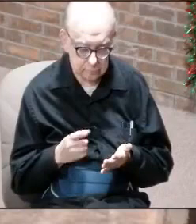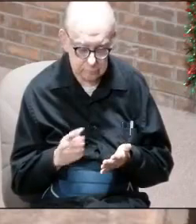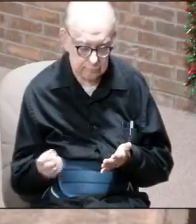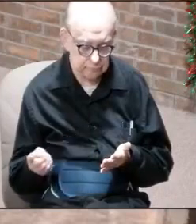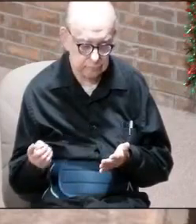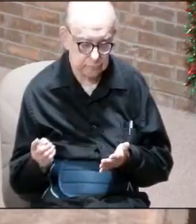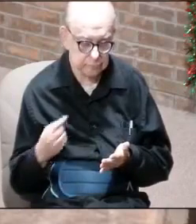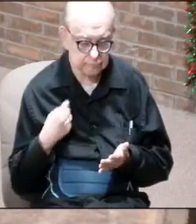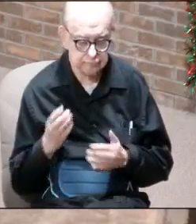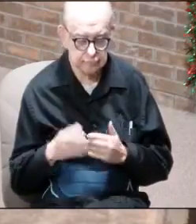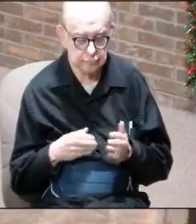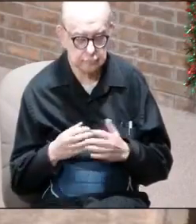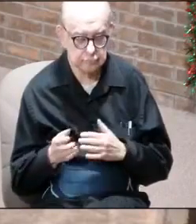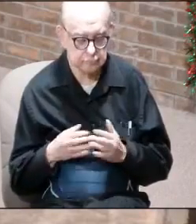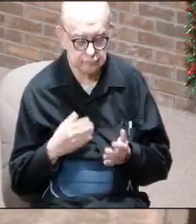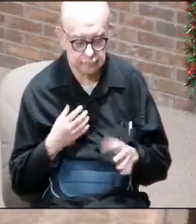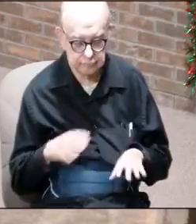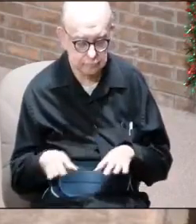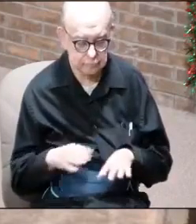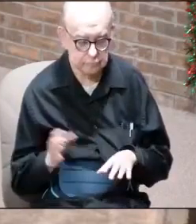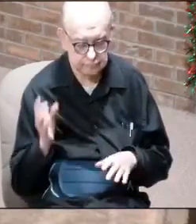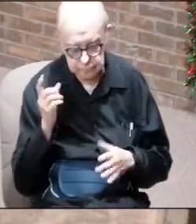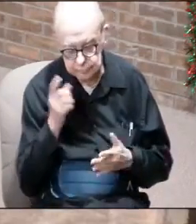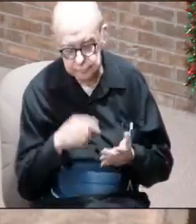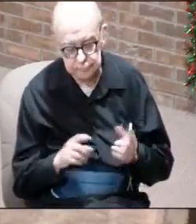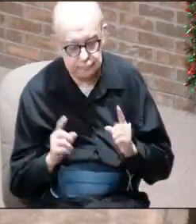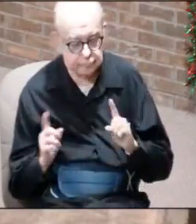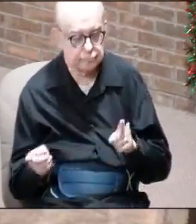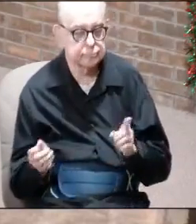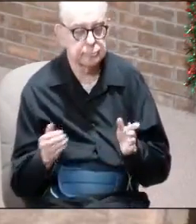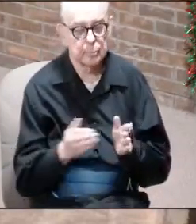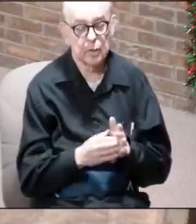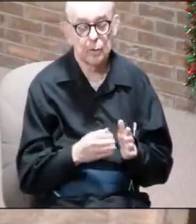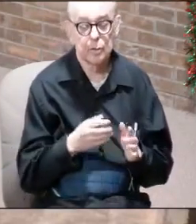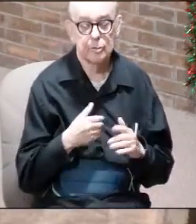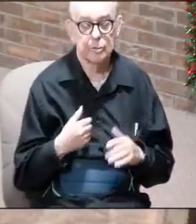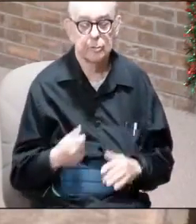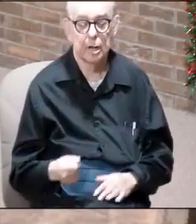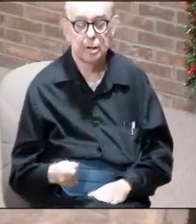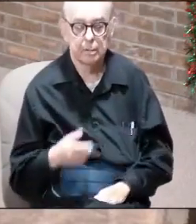the things that we're building and the things that we're doing. And guess where they're going? Right back to China.